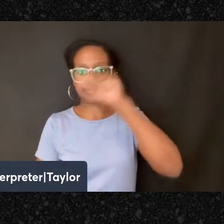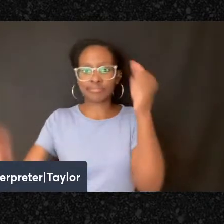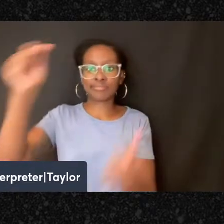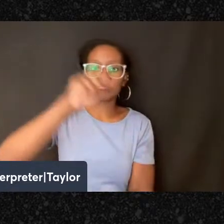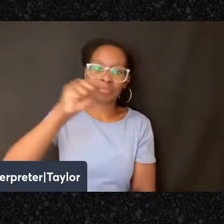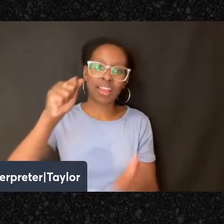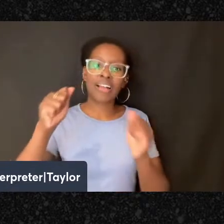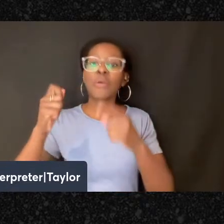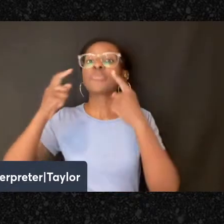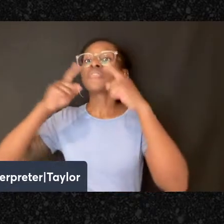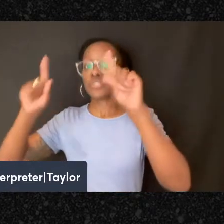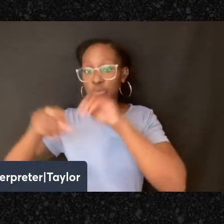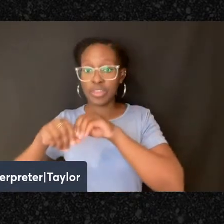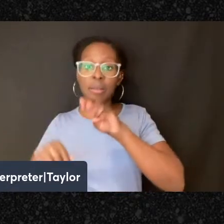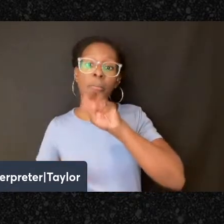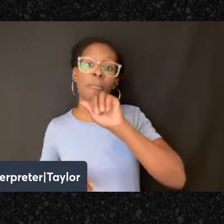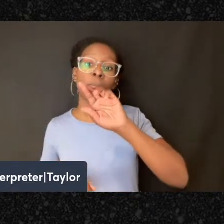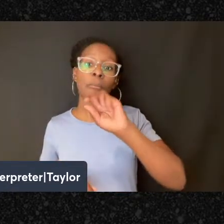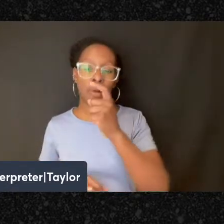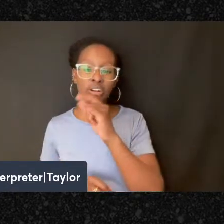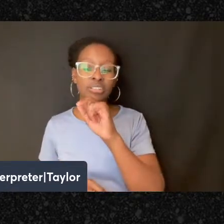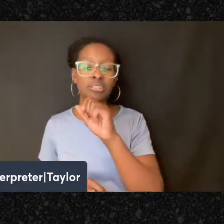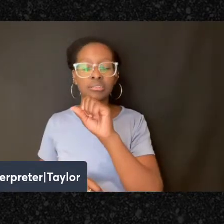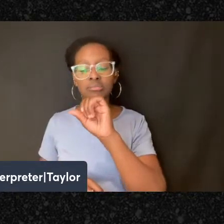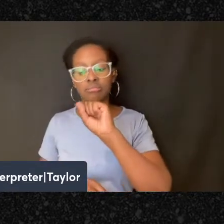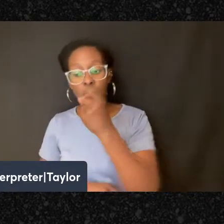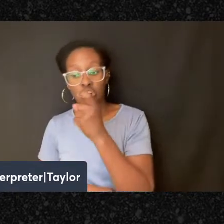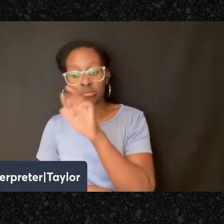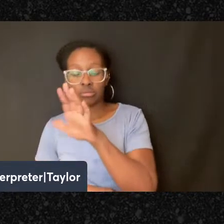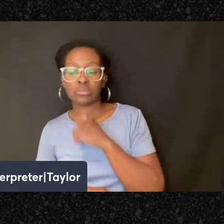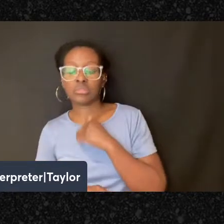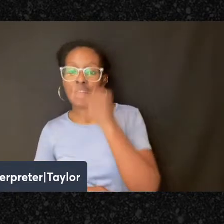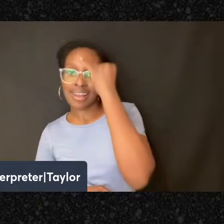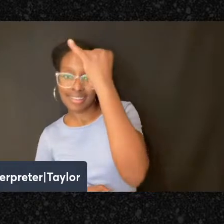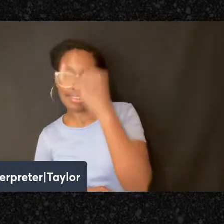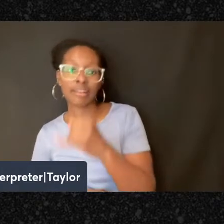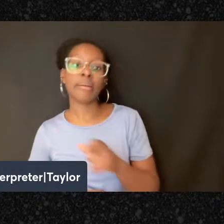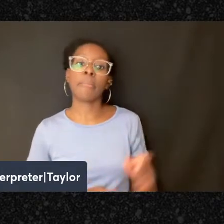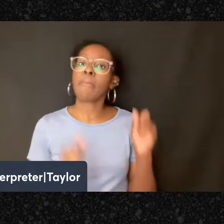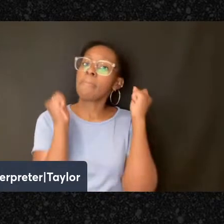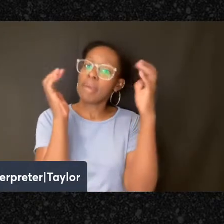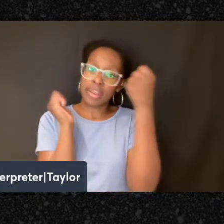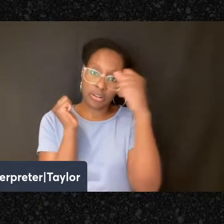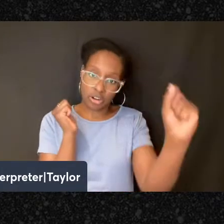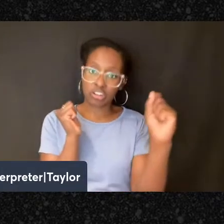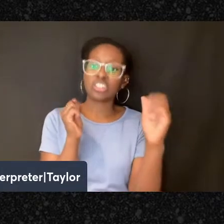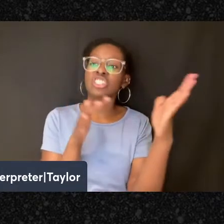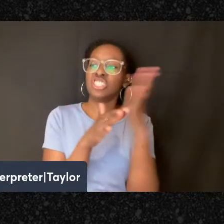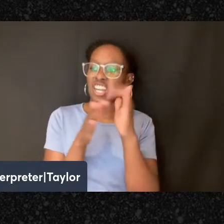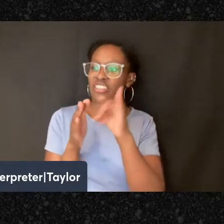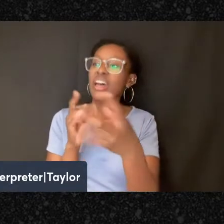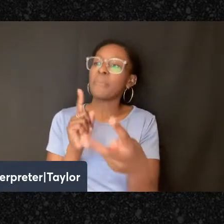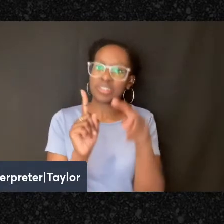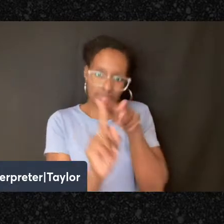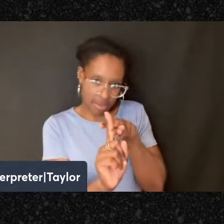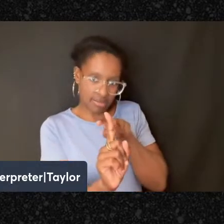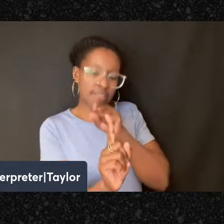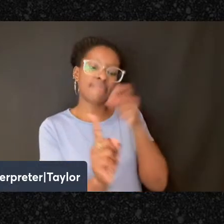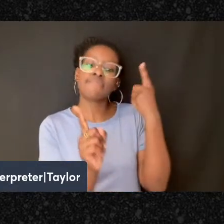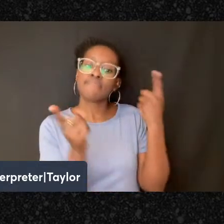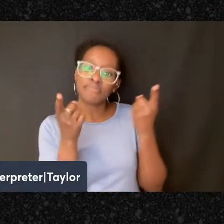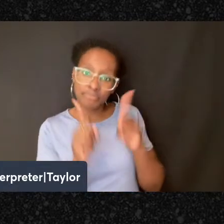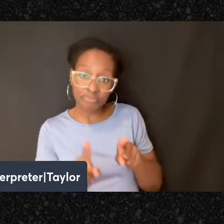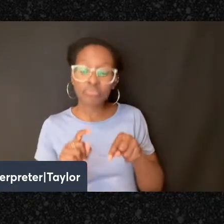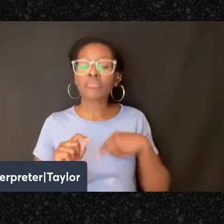Marxian idea of history, but many anarchists shared this view. And in this view, right, you look to the